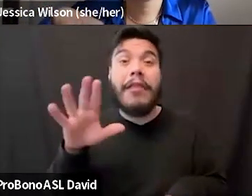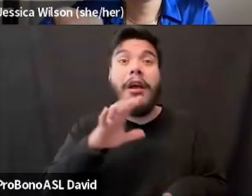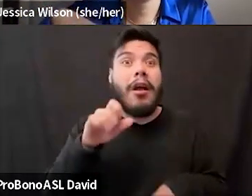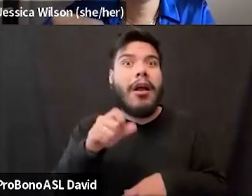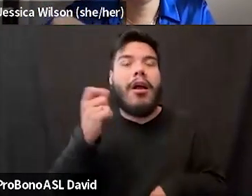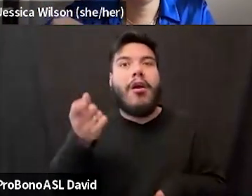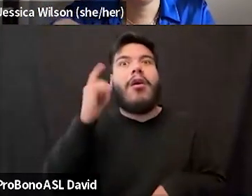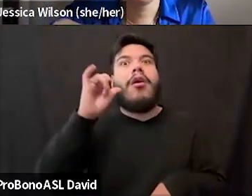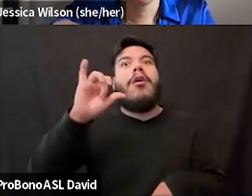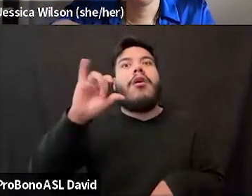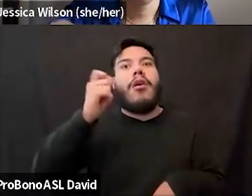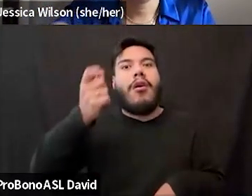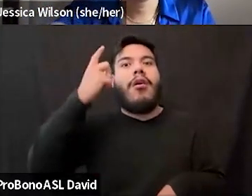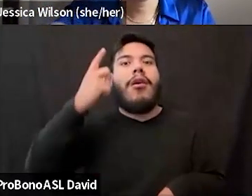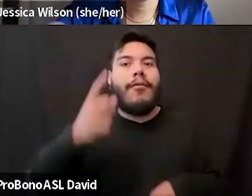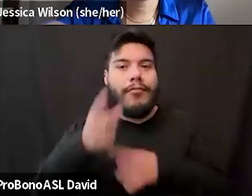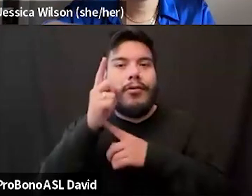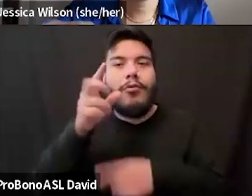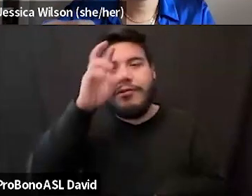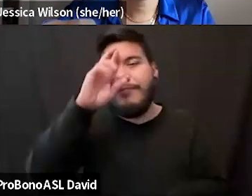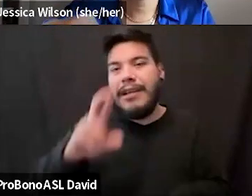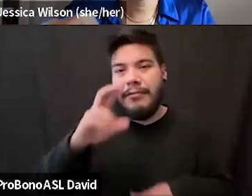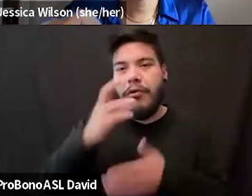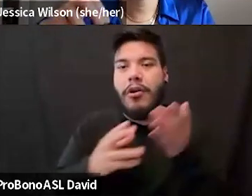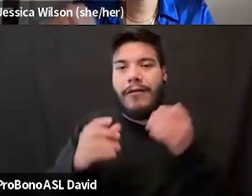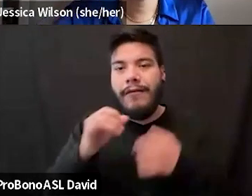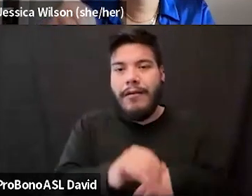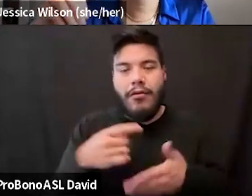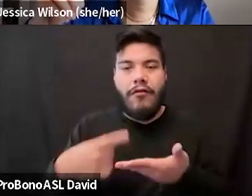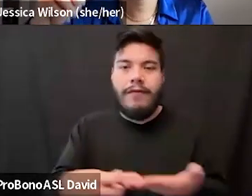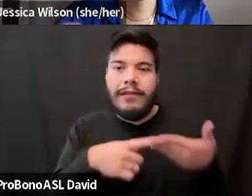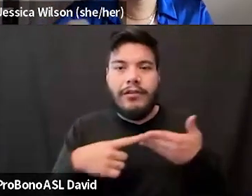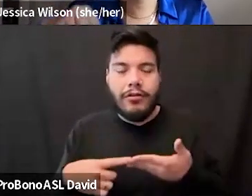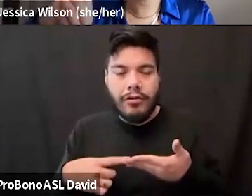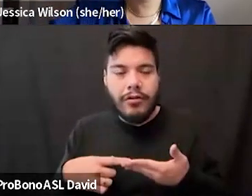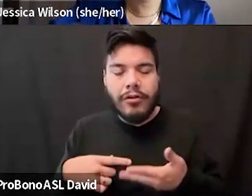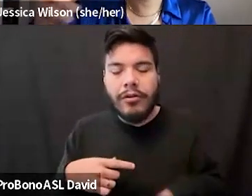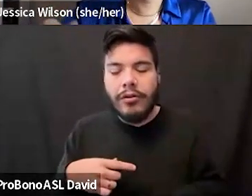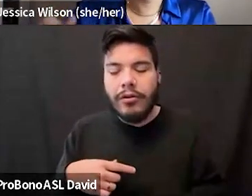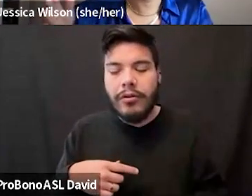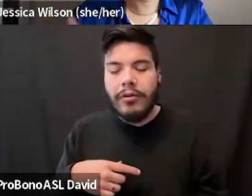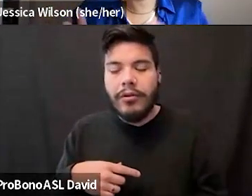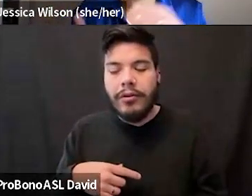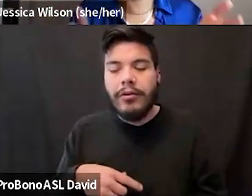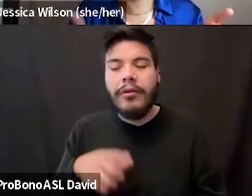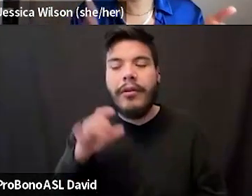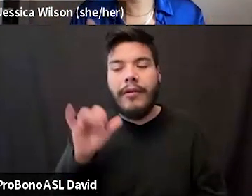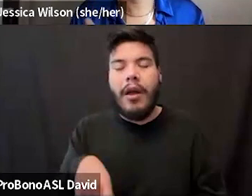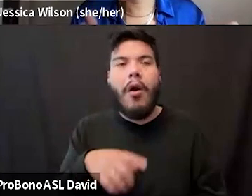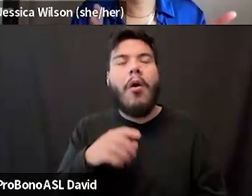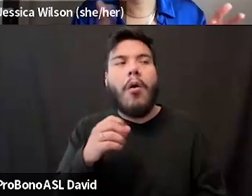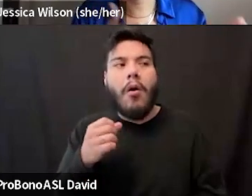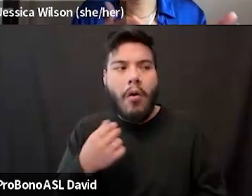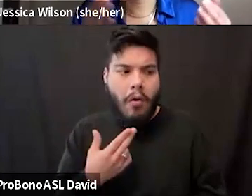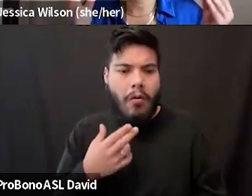guess, was the respectability portion of it all. Um, and just the, like, Oh wait, the things that we have